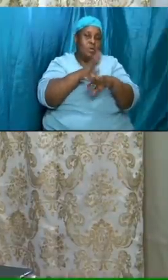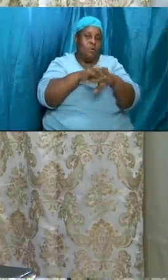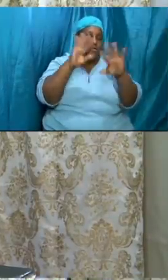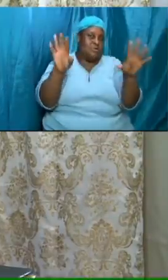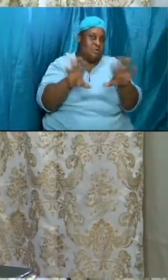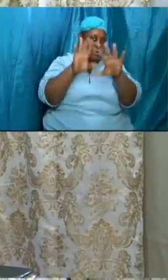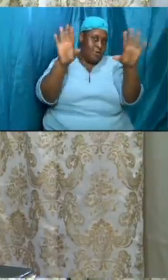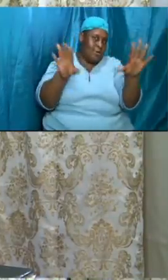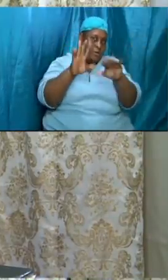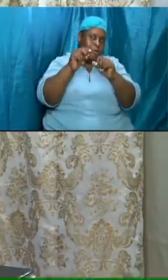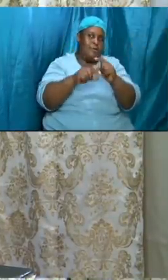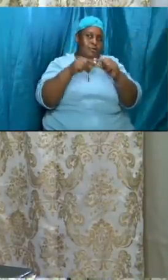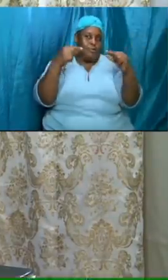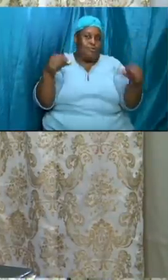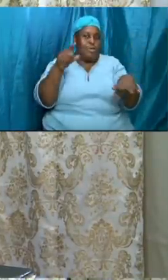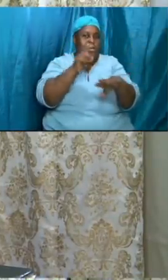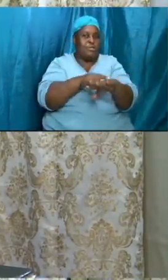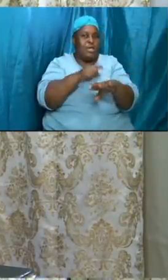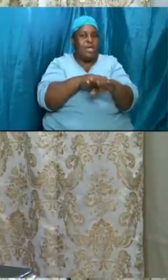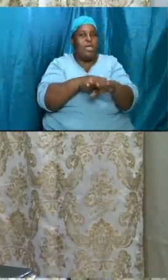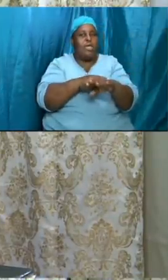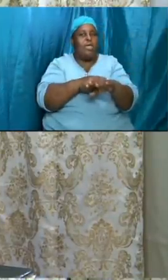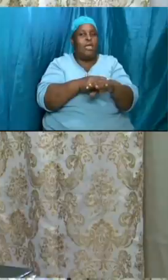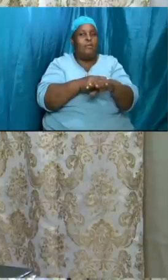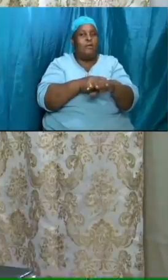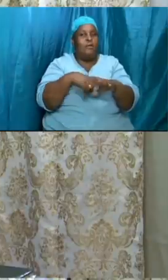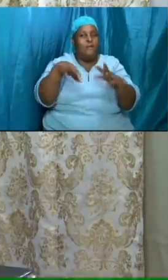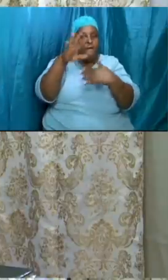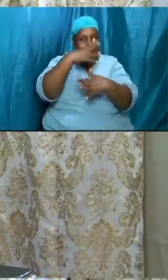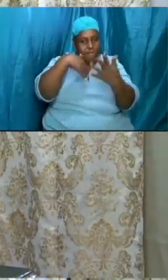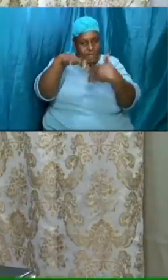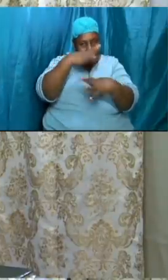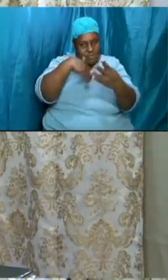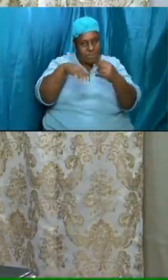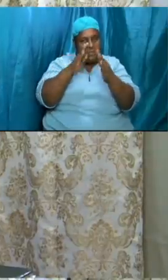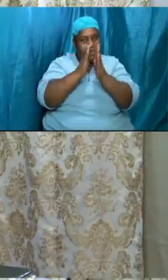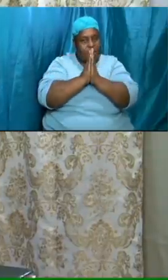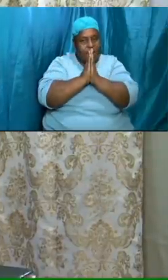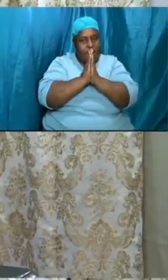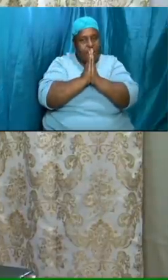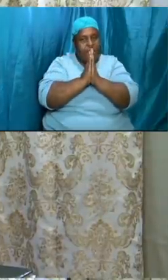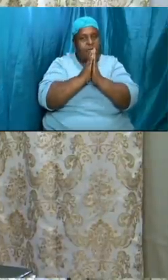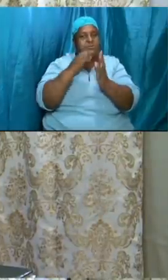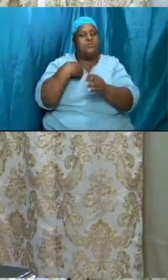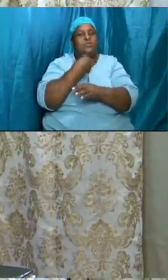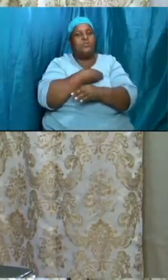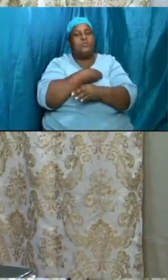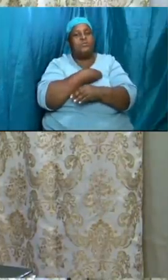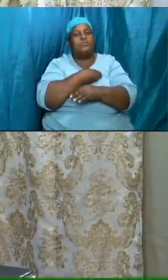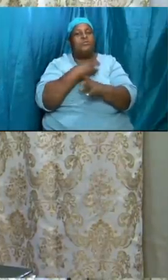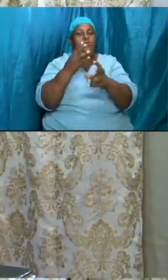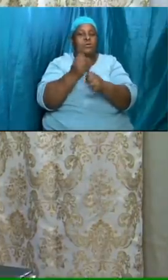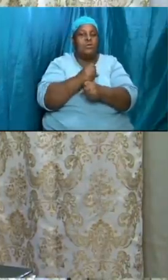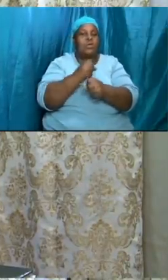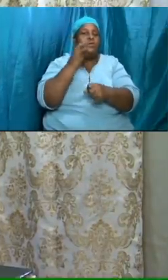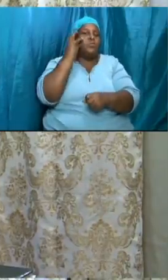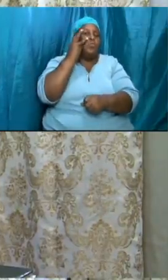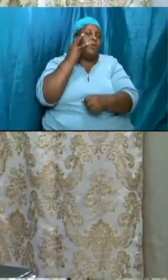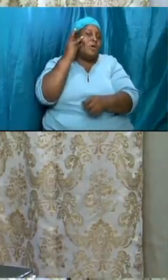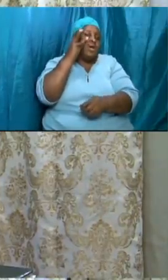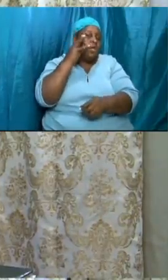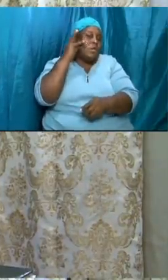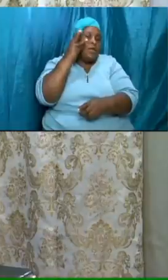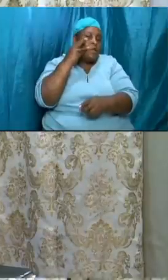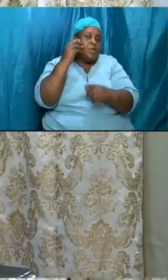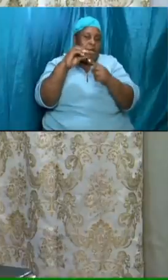and i invite all of us so i am asking us to get some wine and you know we talk about grape juice